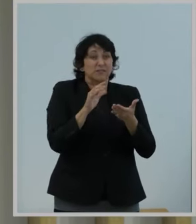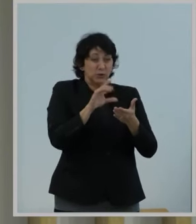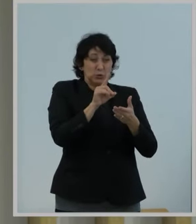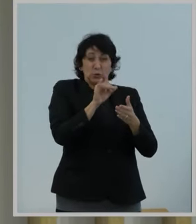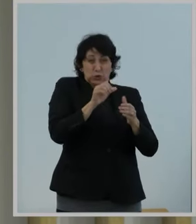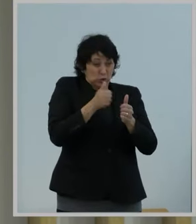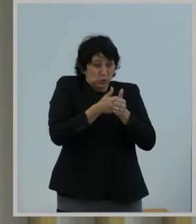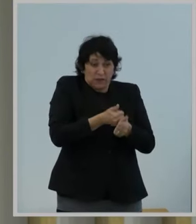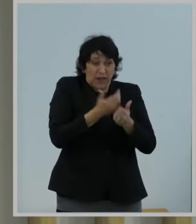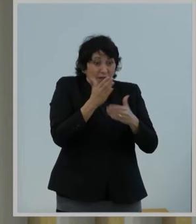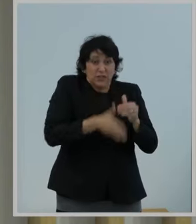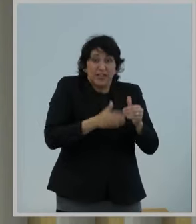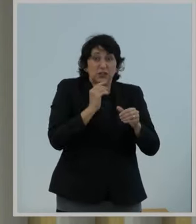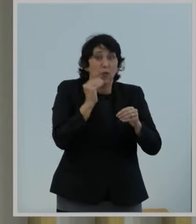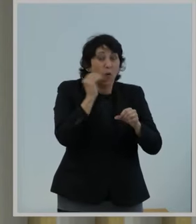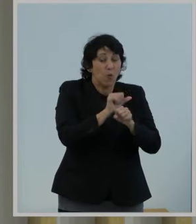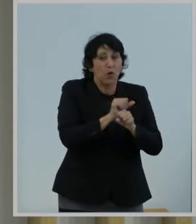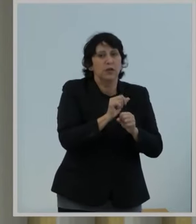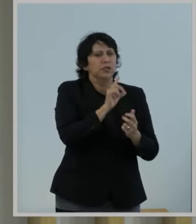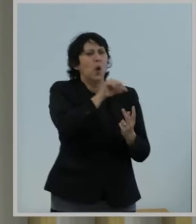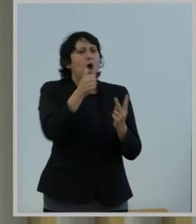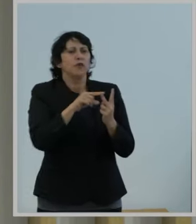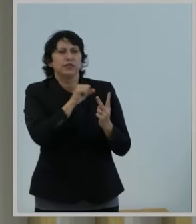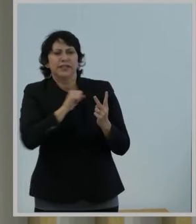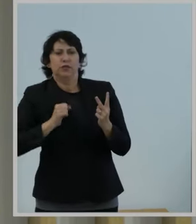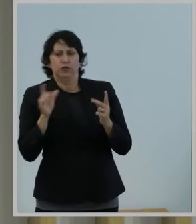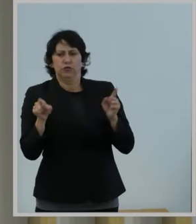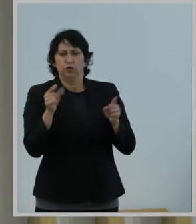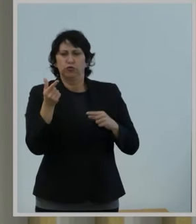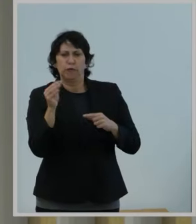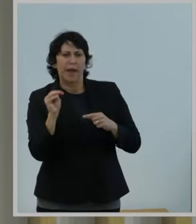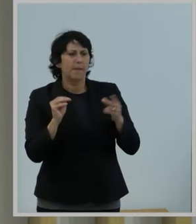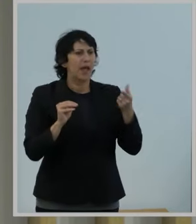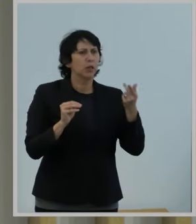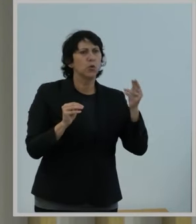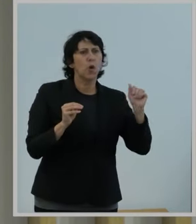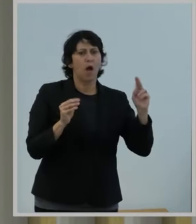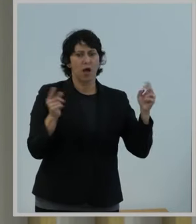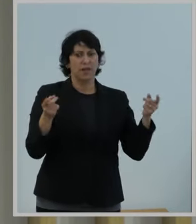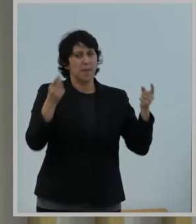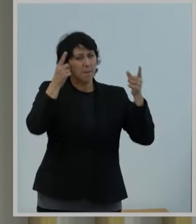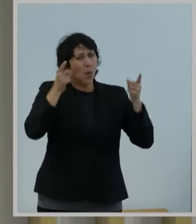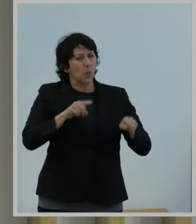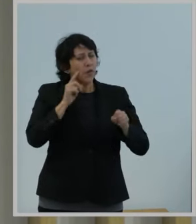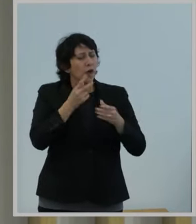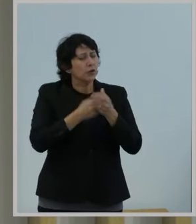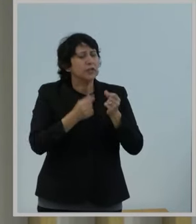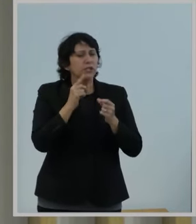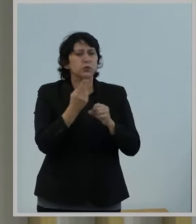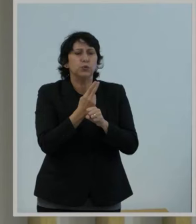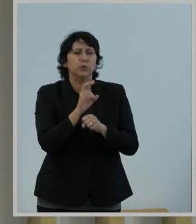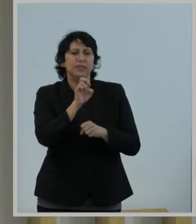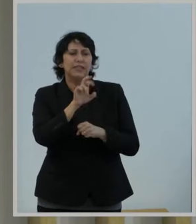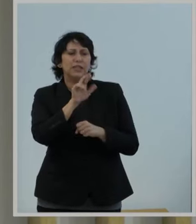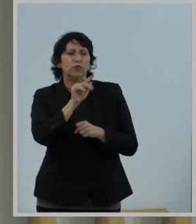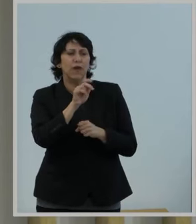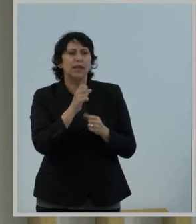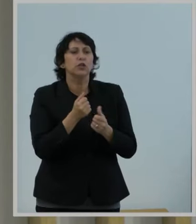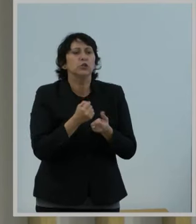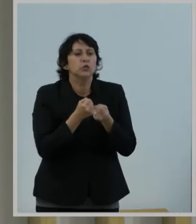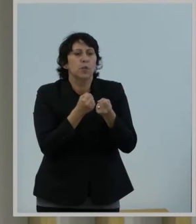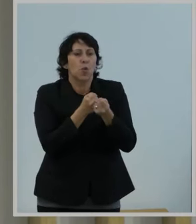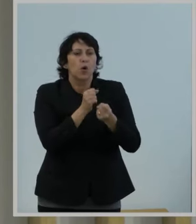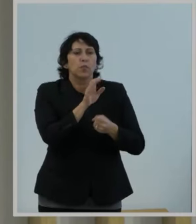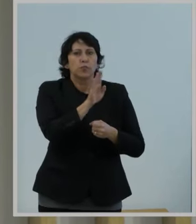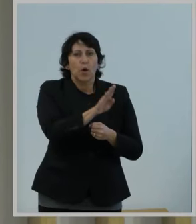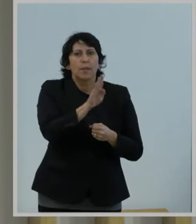Lujan took a look at this and joined with Senator Graham to introduce a bill to prod this agency to use the E-Rate program to support broadband on